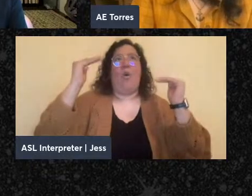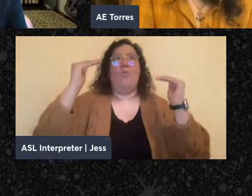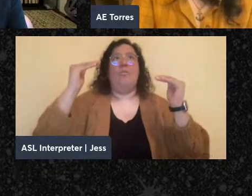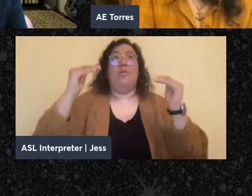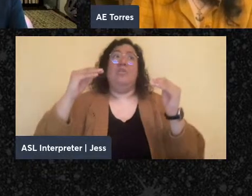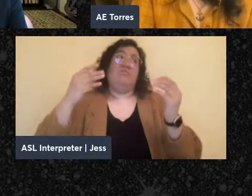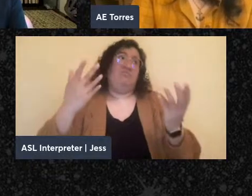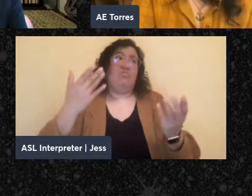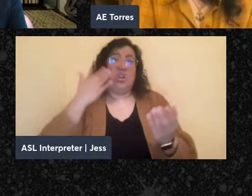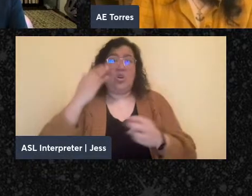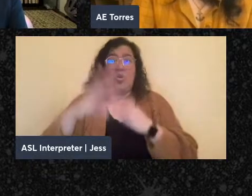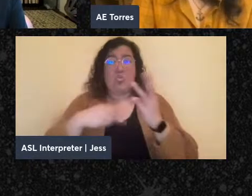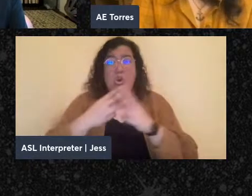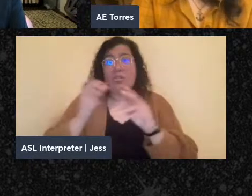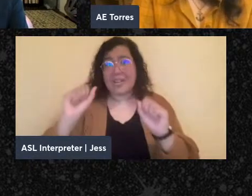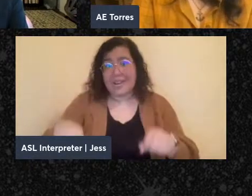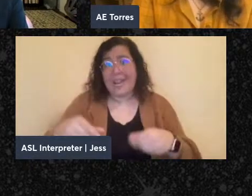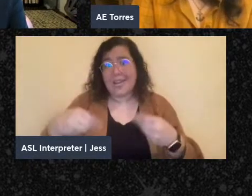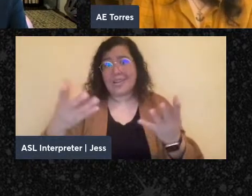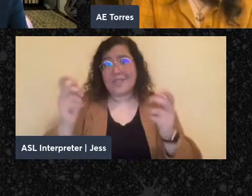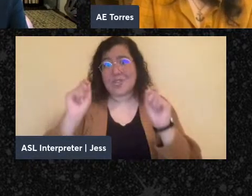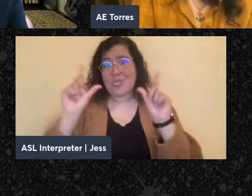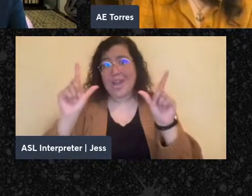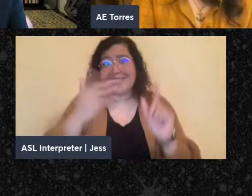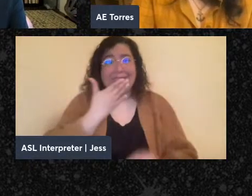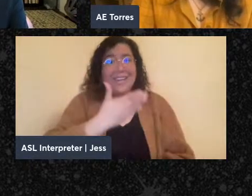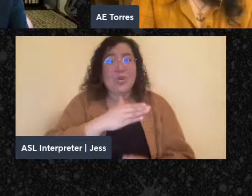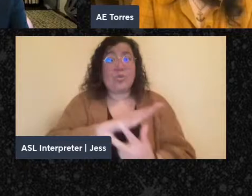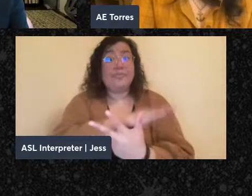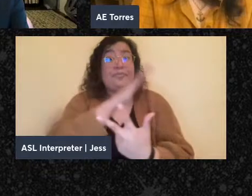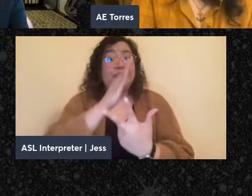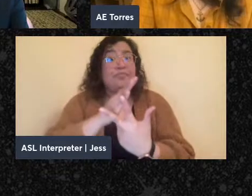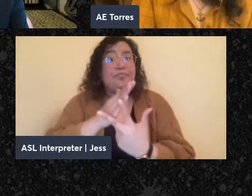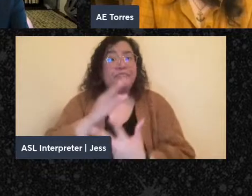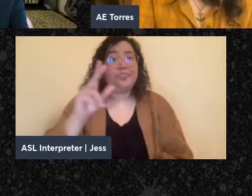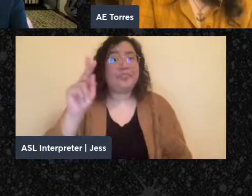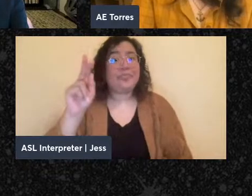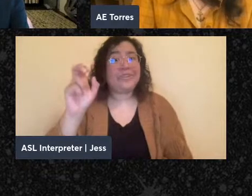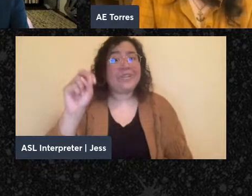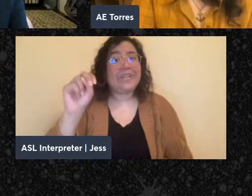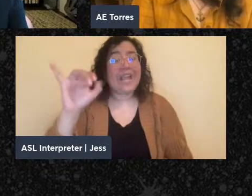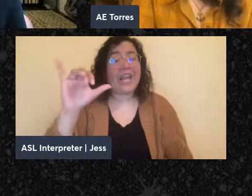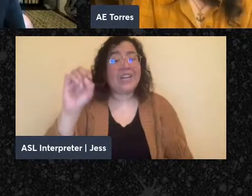you. So yeah, thank you, Sam. Kenyon, what are your final thoughts?